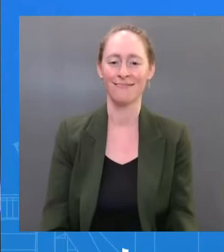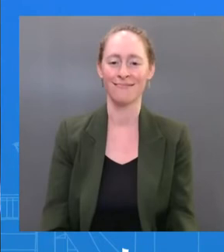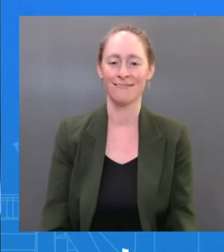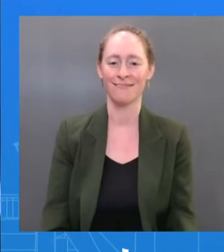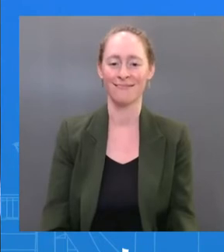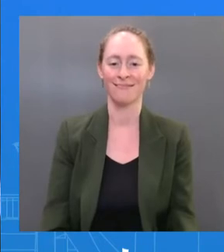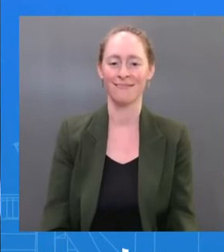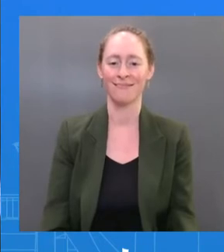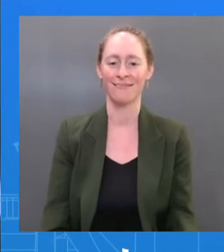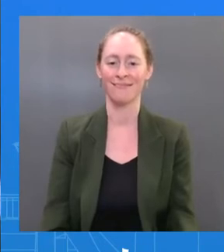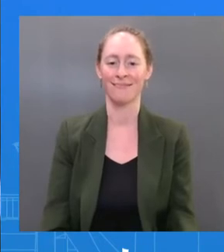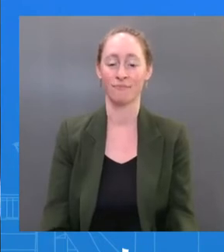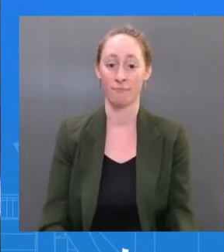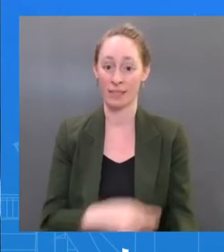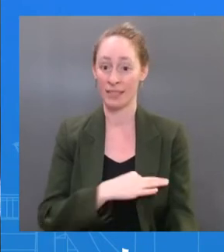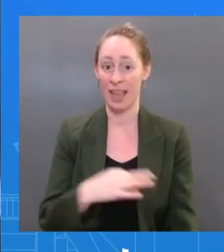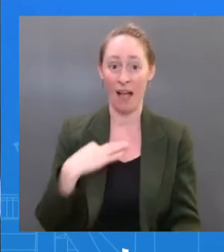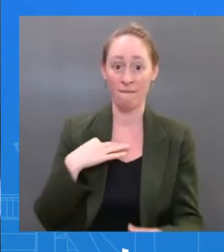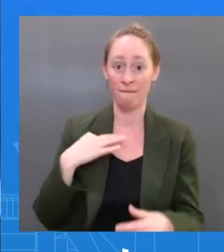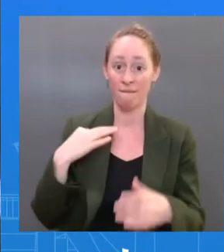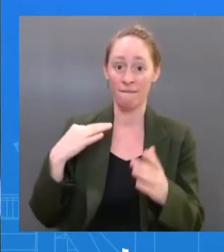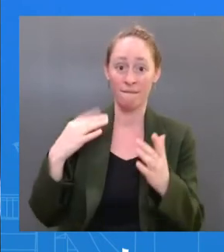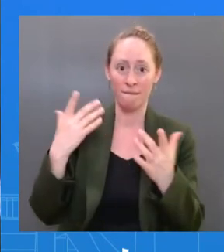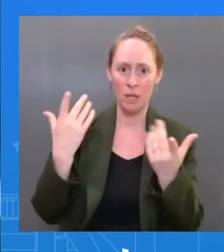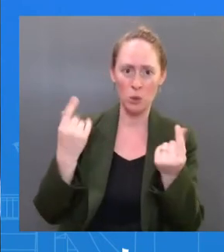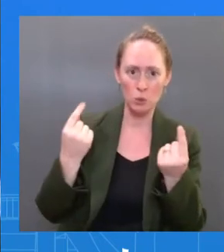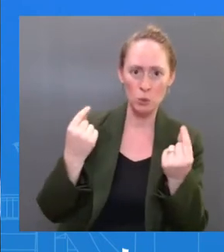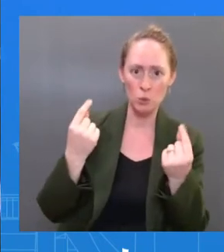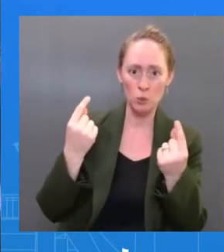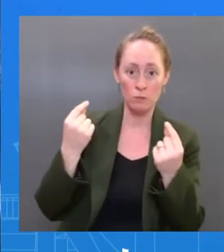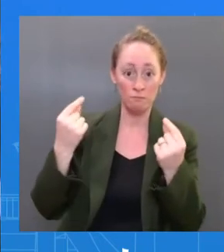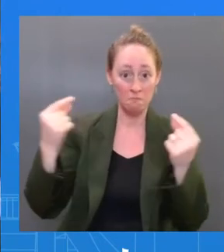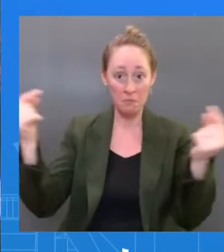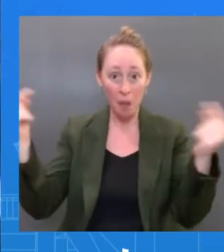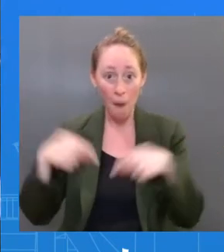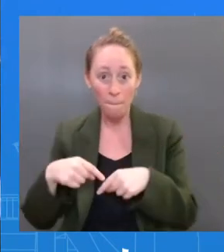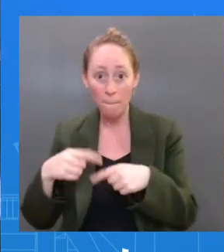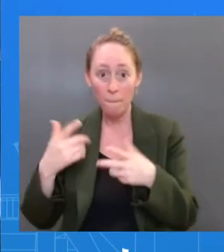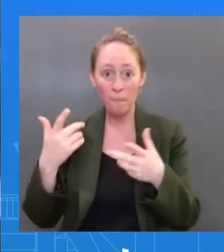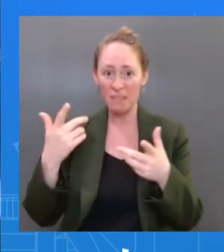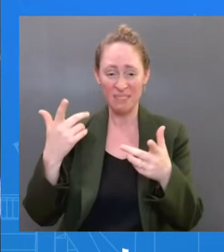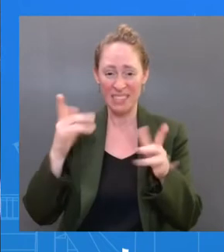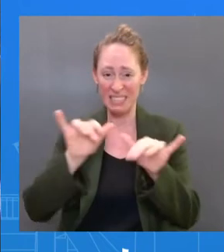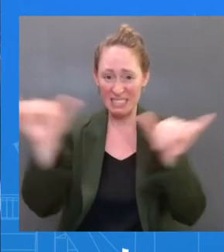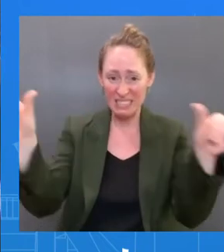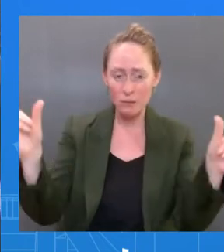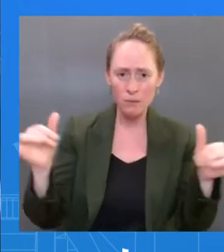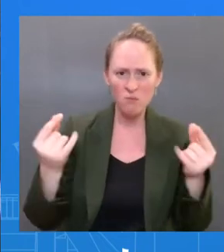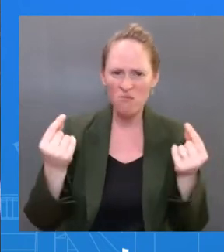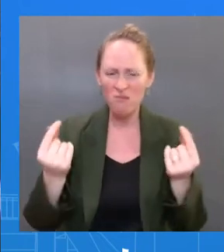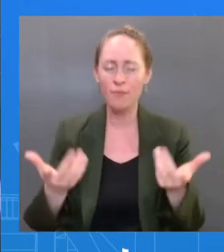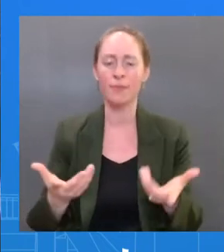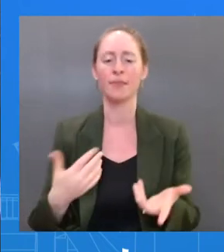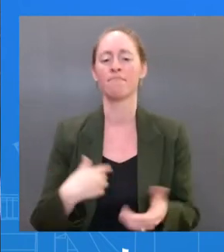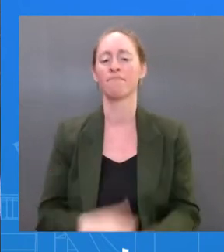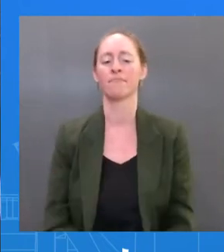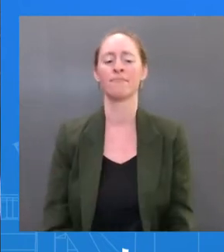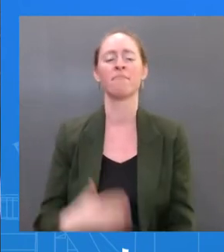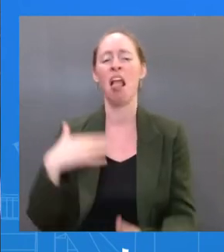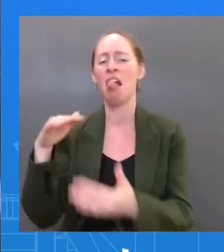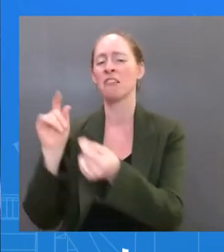change to our protocol as — as of date. Thank you. I think you just asked — I got — I got to go I got to go around. Your